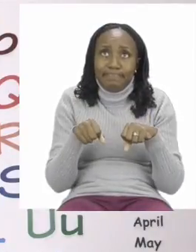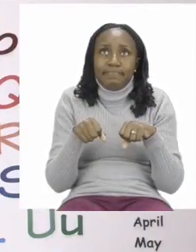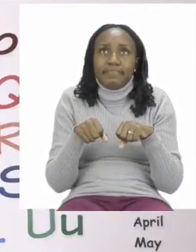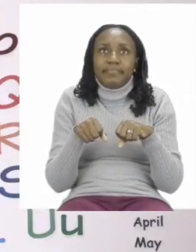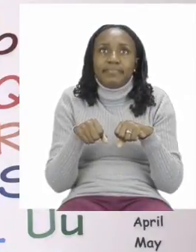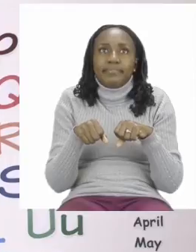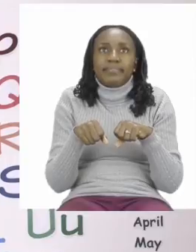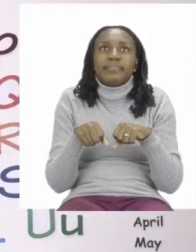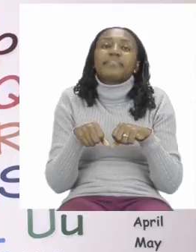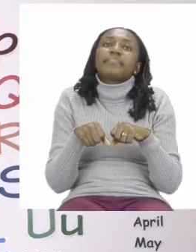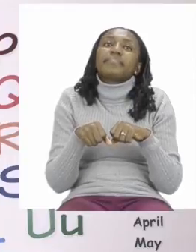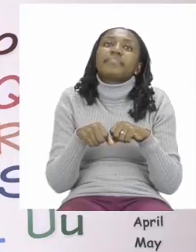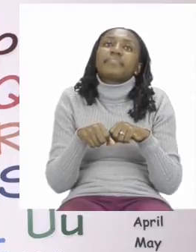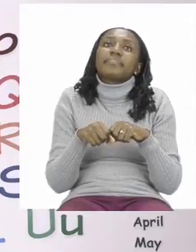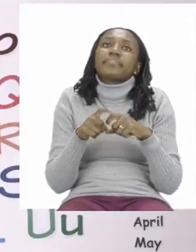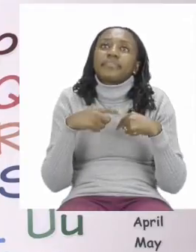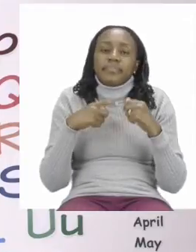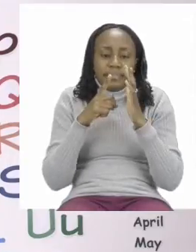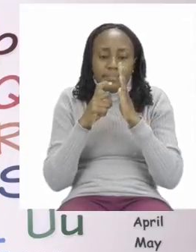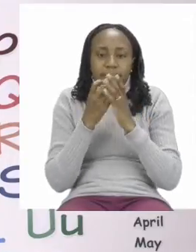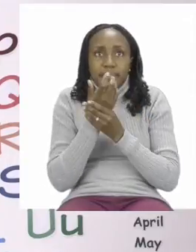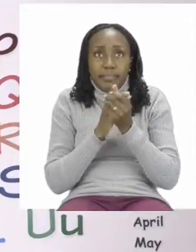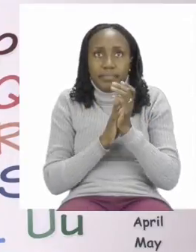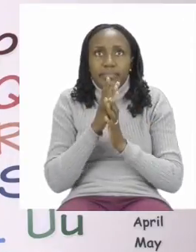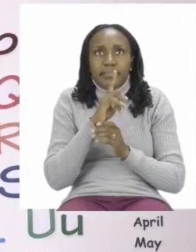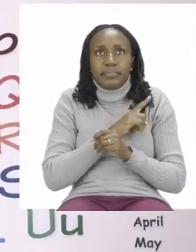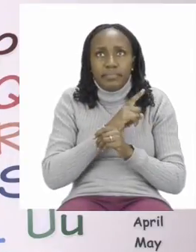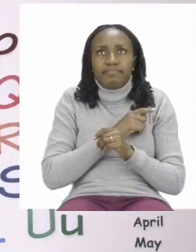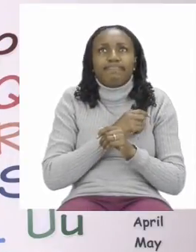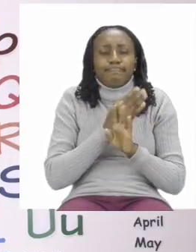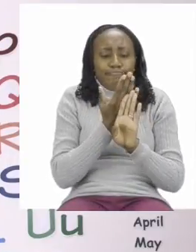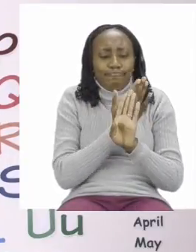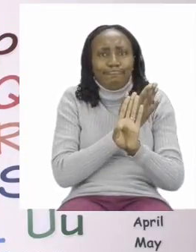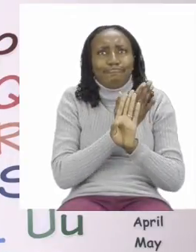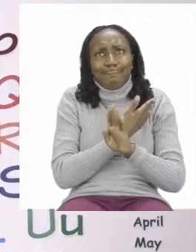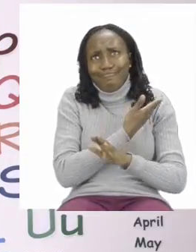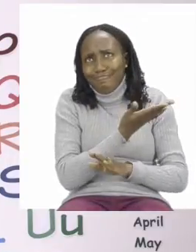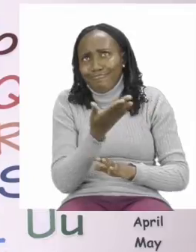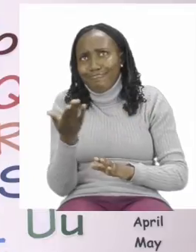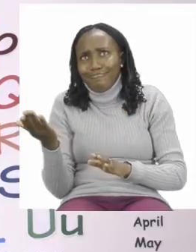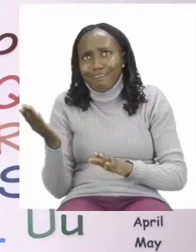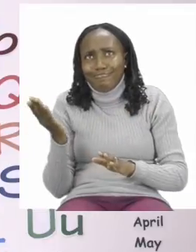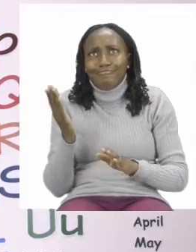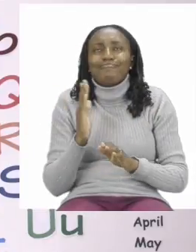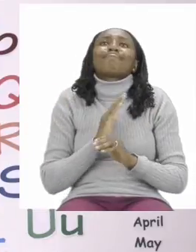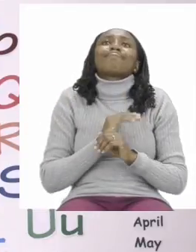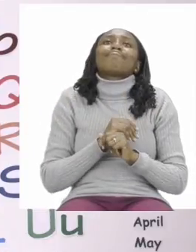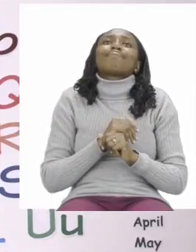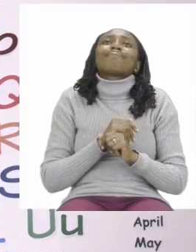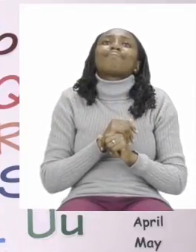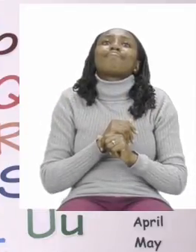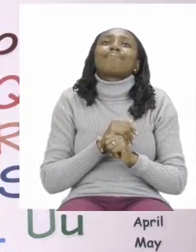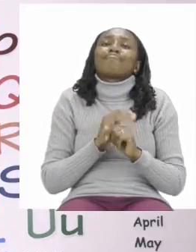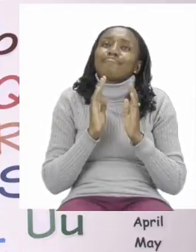Remember we sanitize to try and keep not just ourselves but everyone around us safe. So